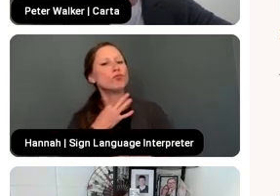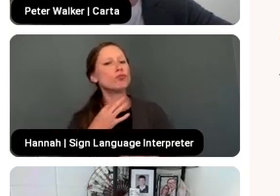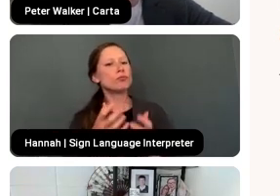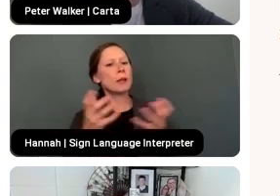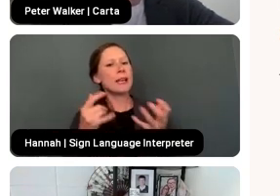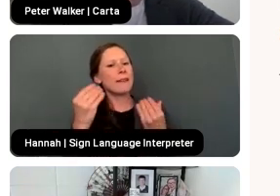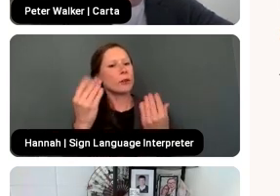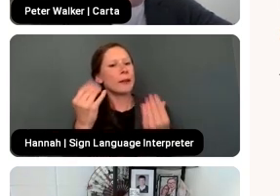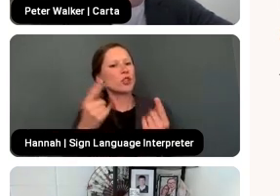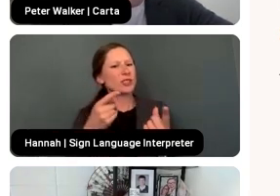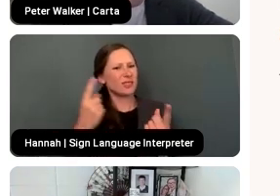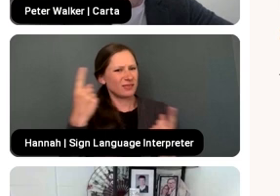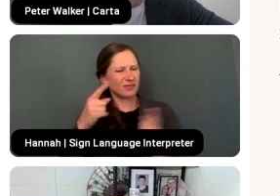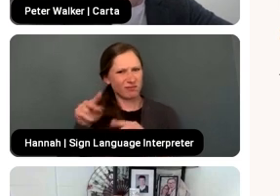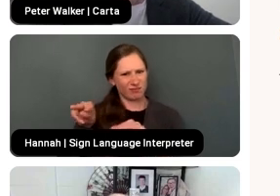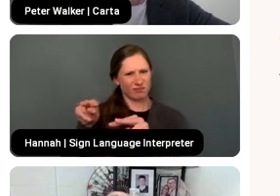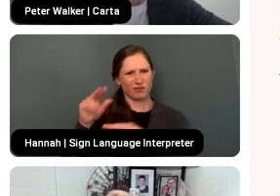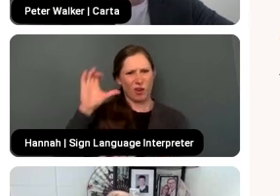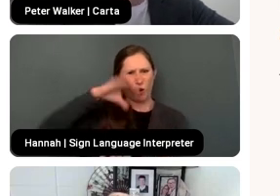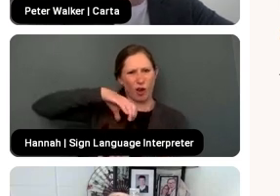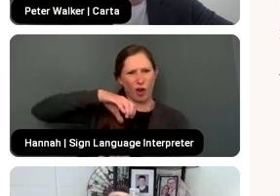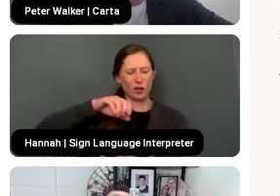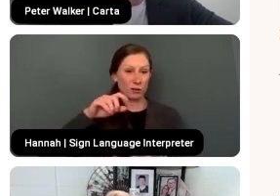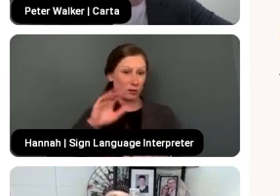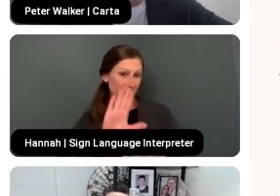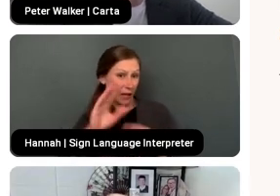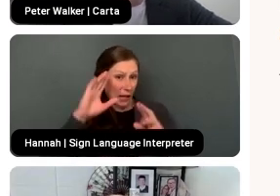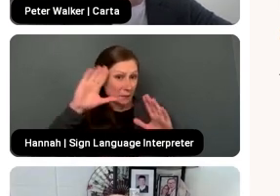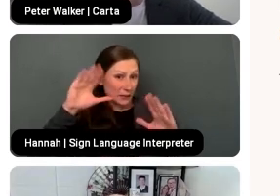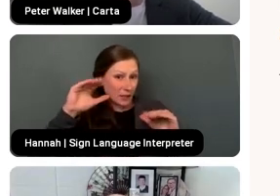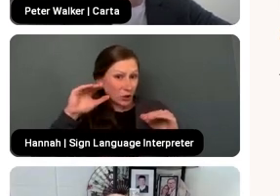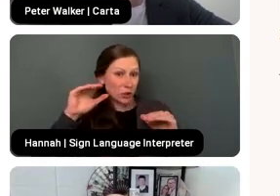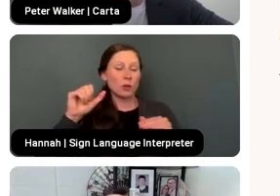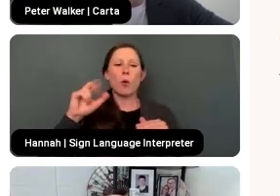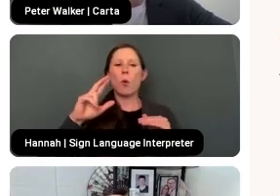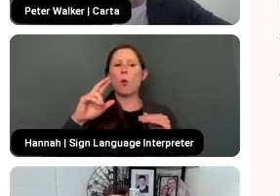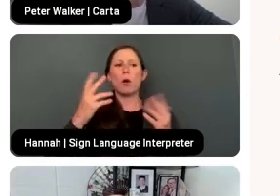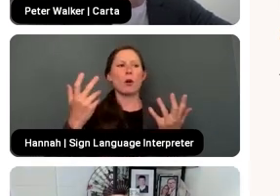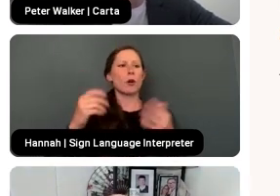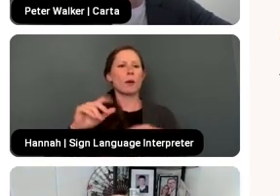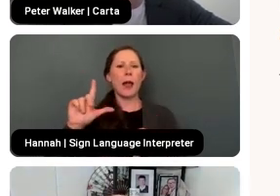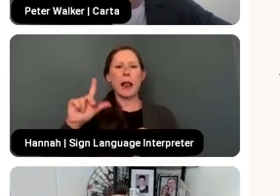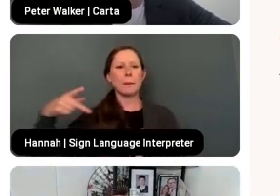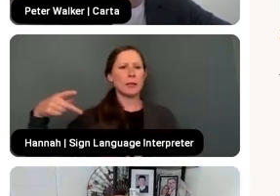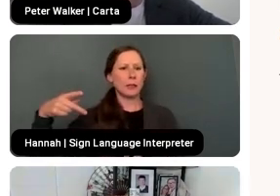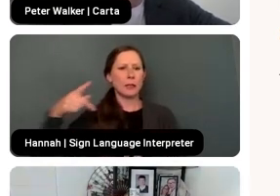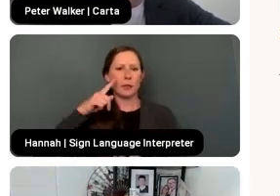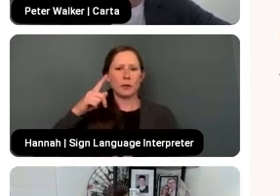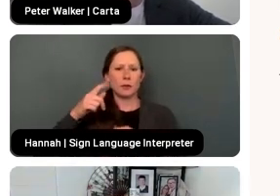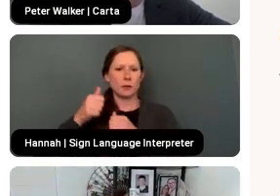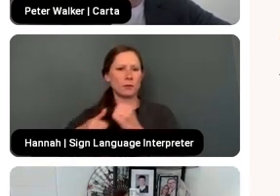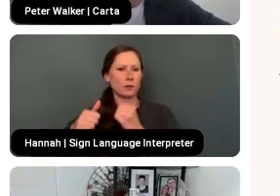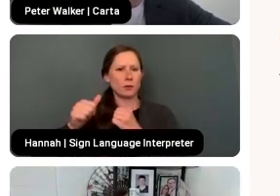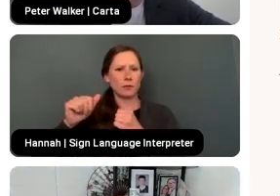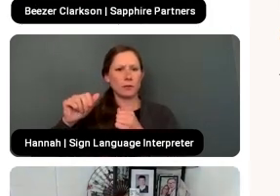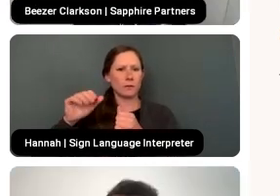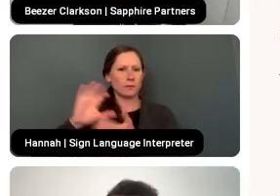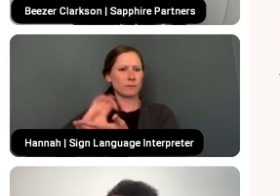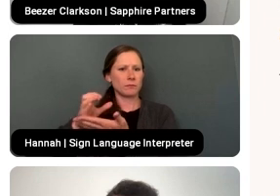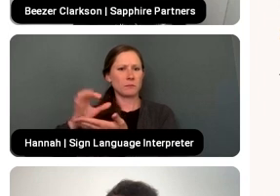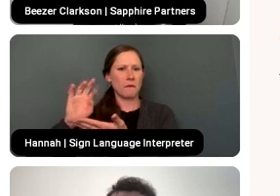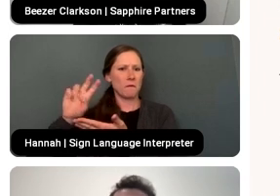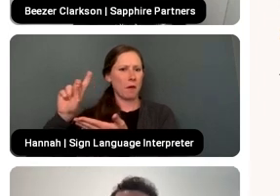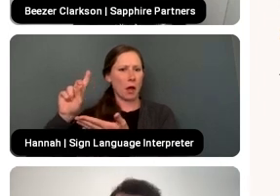kind of what you were expecting or more or less individual or excuse me, LPs per fund here? It futz.